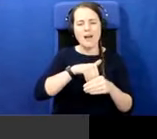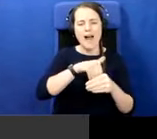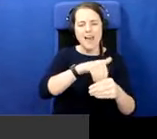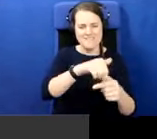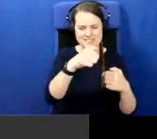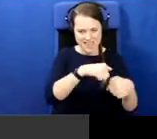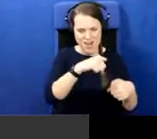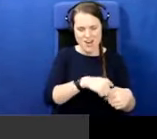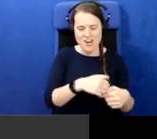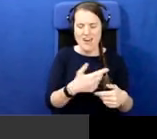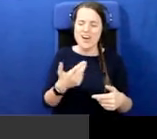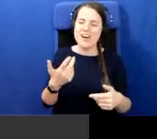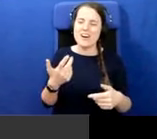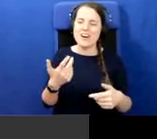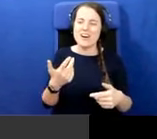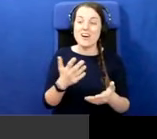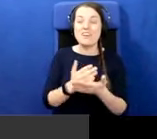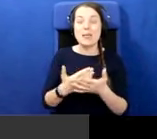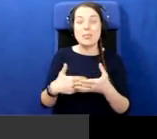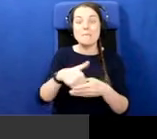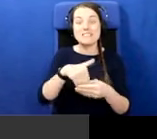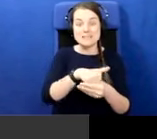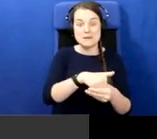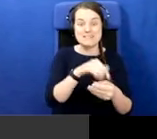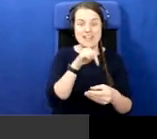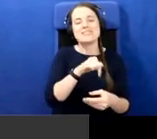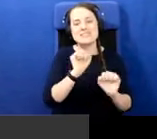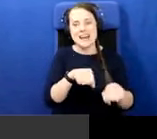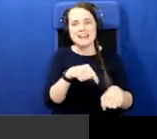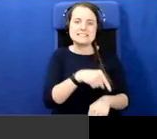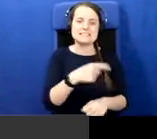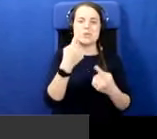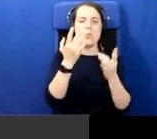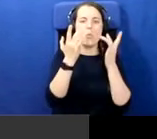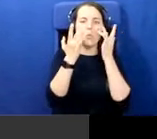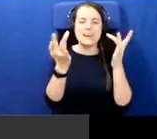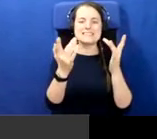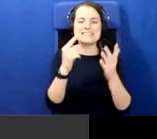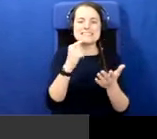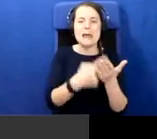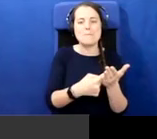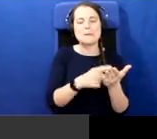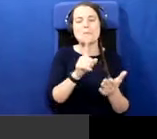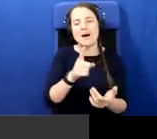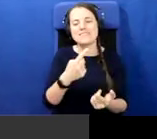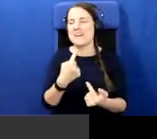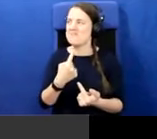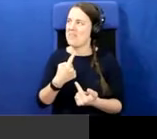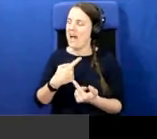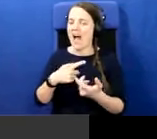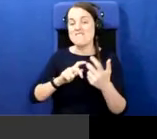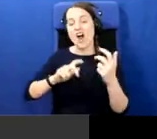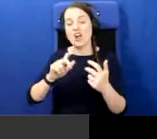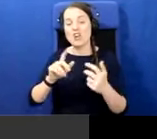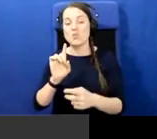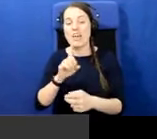the participants, these are the witness statements, but I mean, you know, as, as I argued, there was a good merit for it. They were all locked